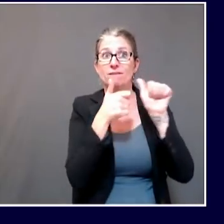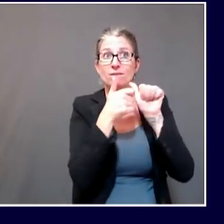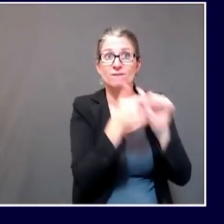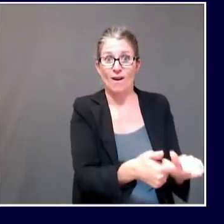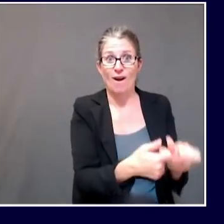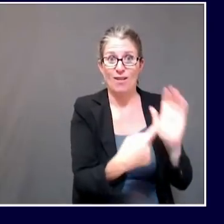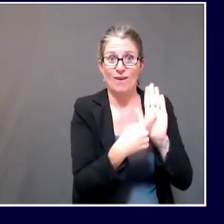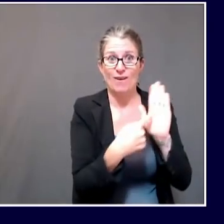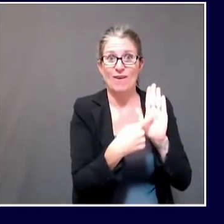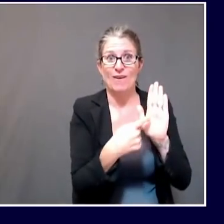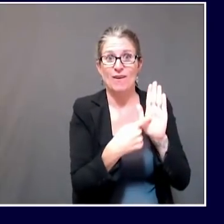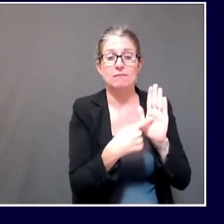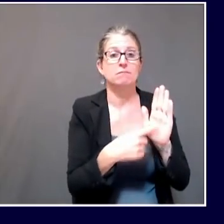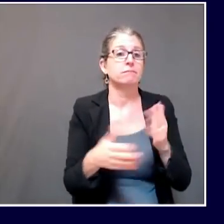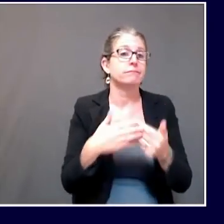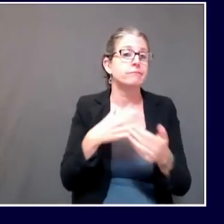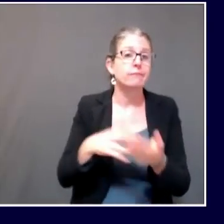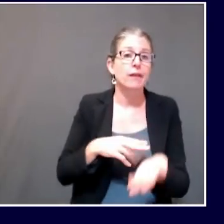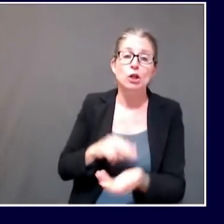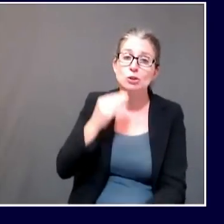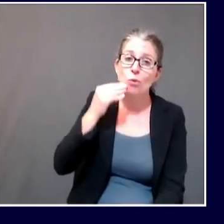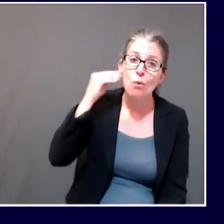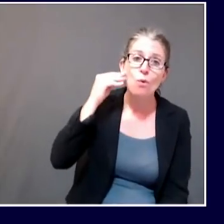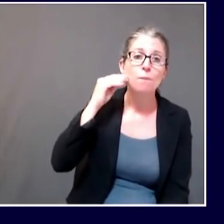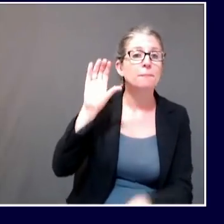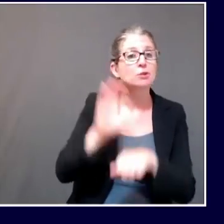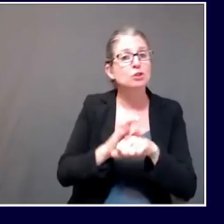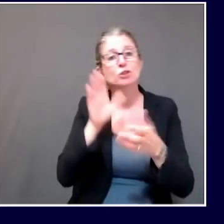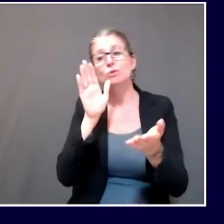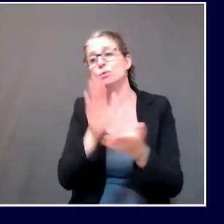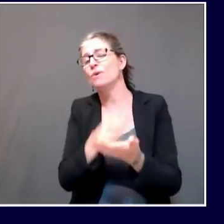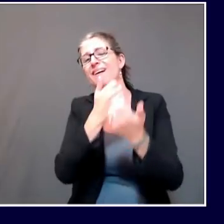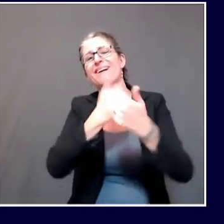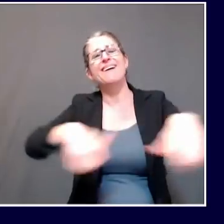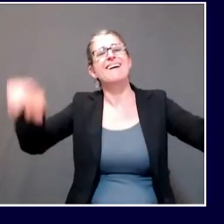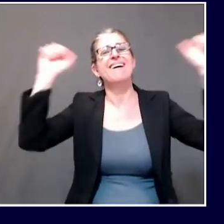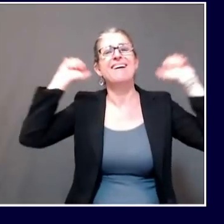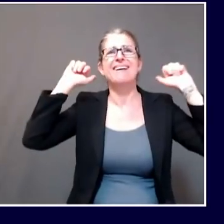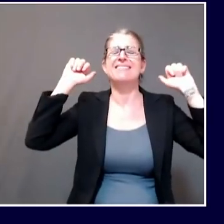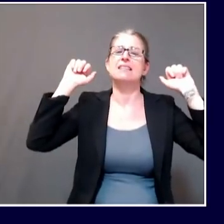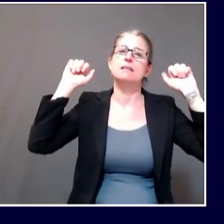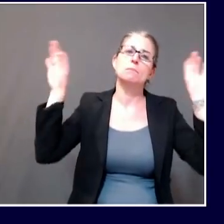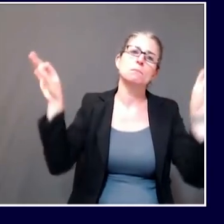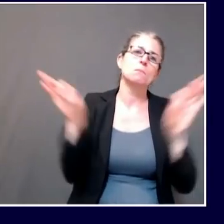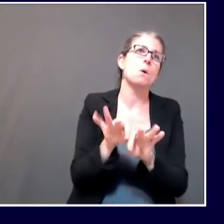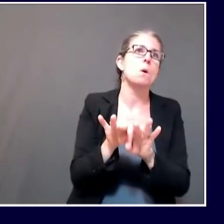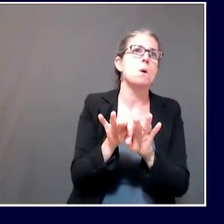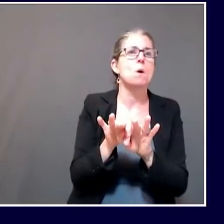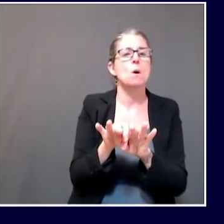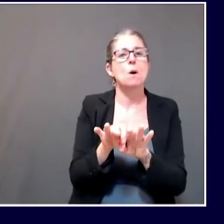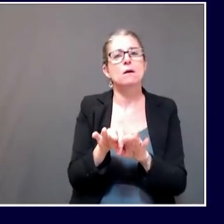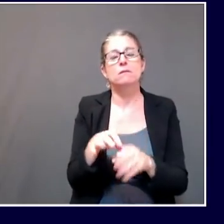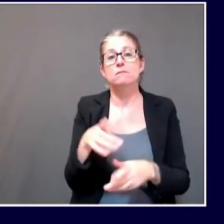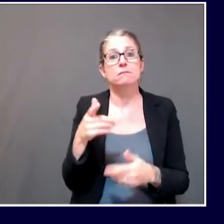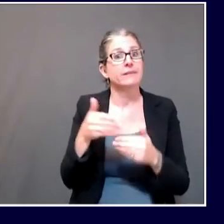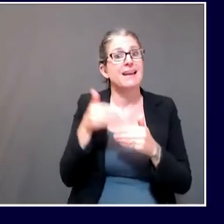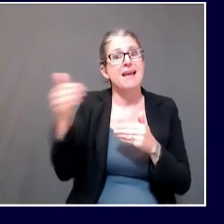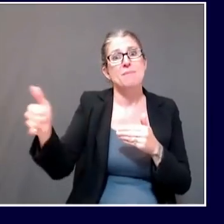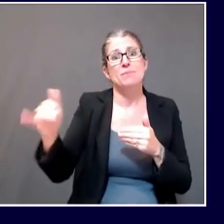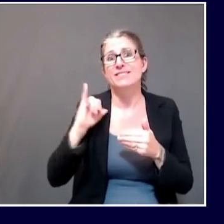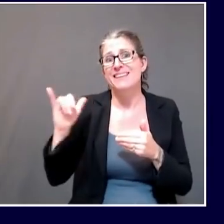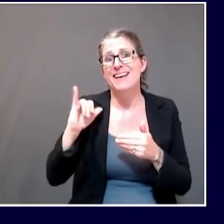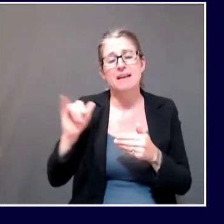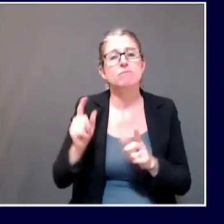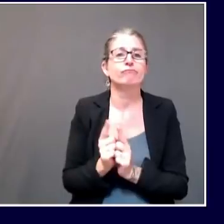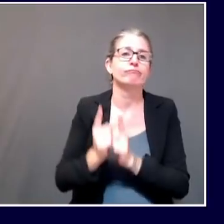Calvary Baptist Church, which is making sure you're wearing face coverings and maintaining 60-to-physical distancing at all